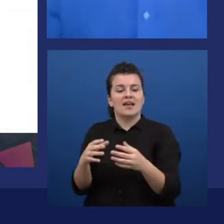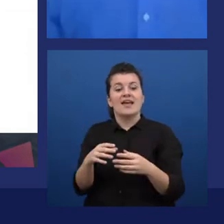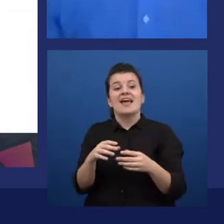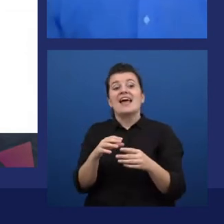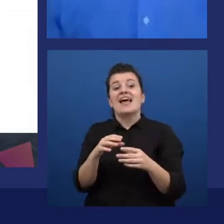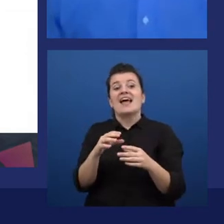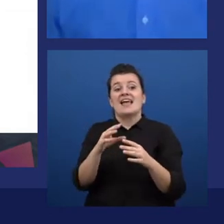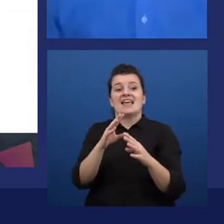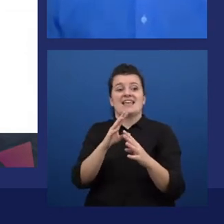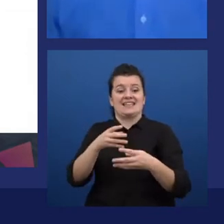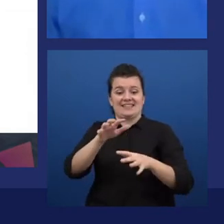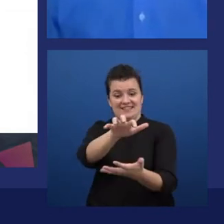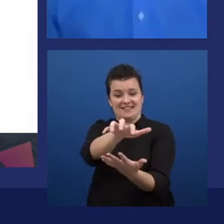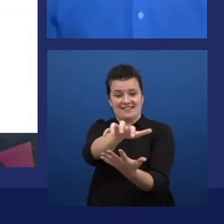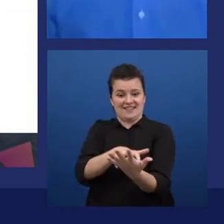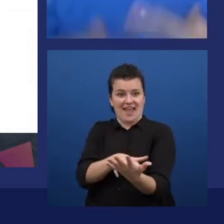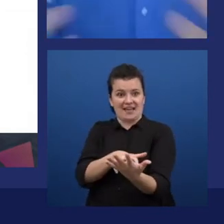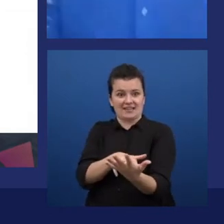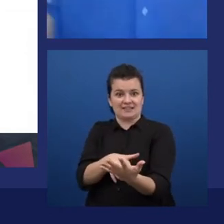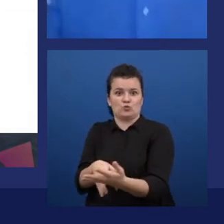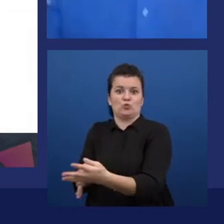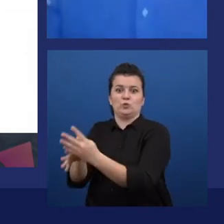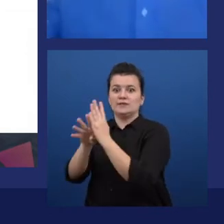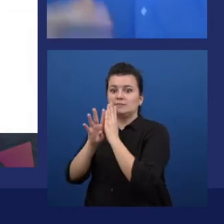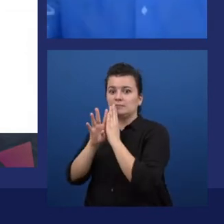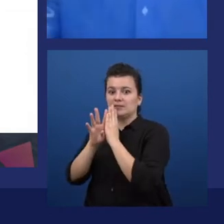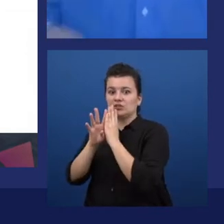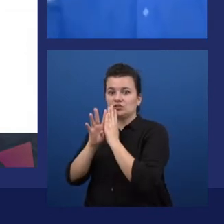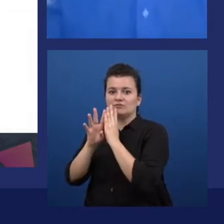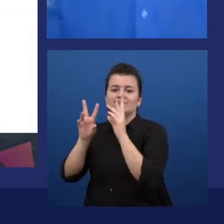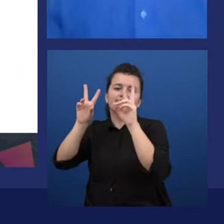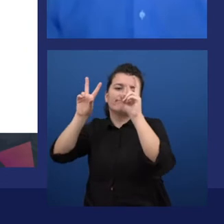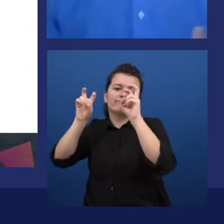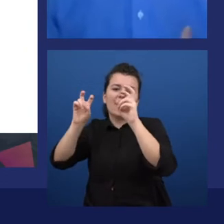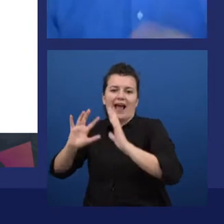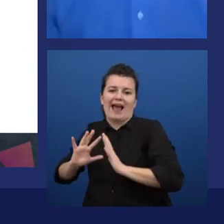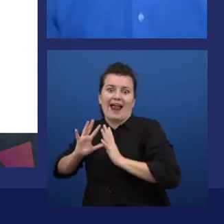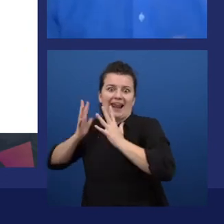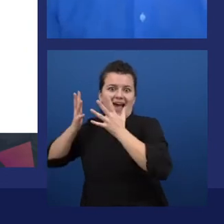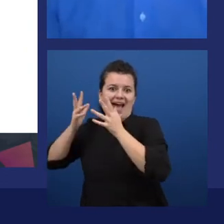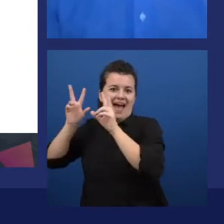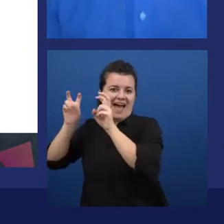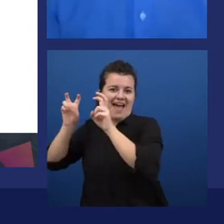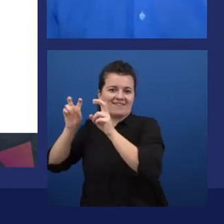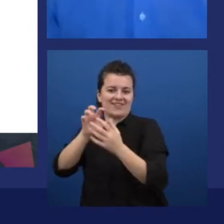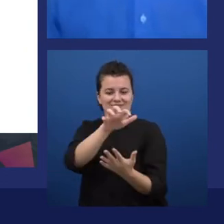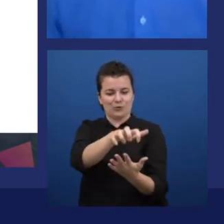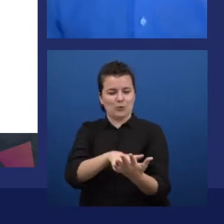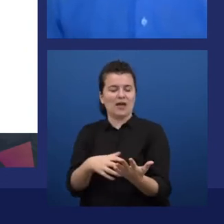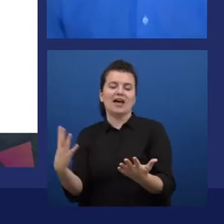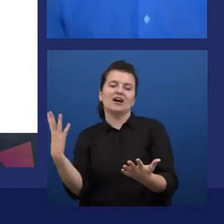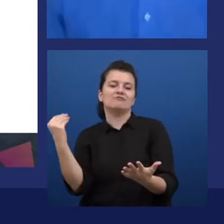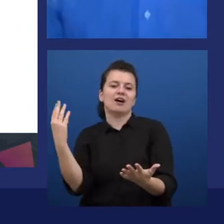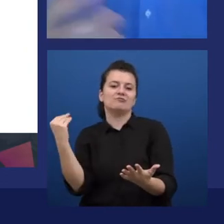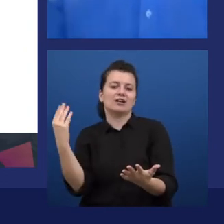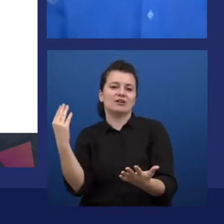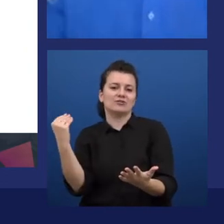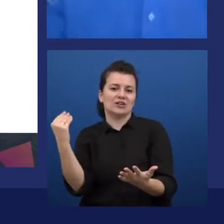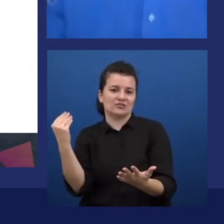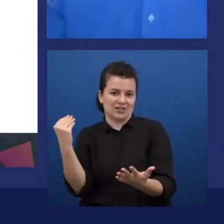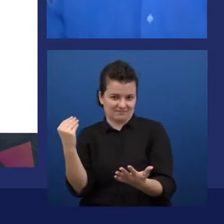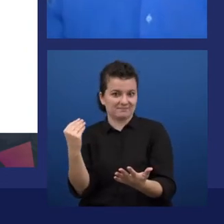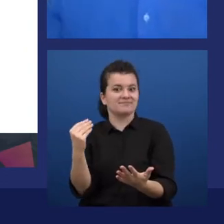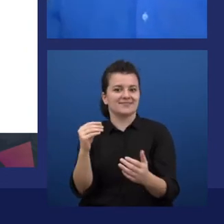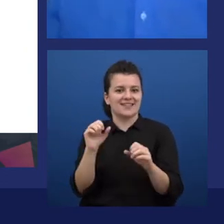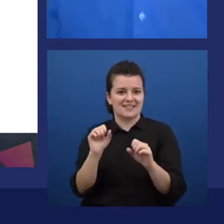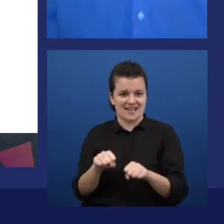synthesize speech into live, into speakers, or into an audio file, or into a memory stream. So the